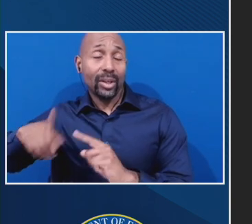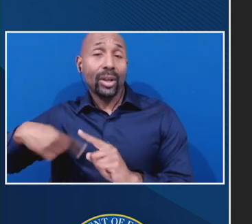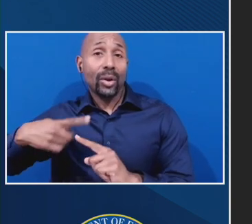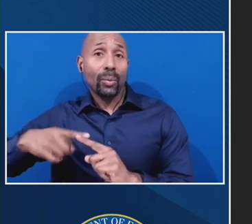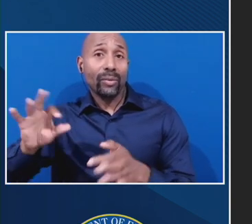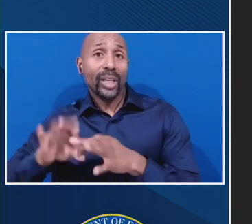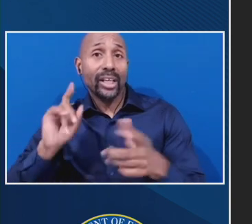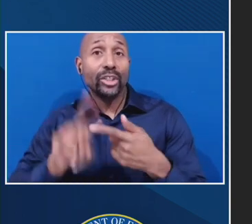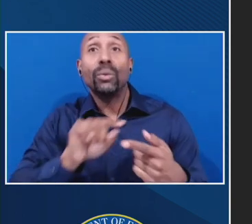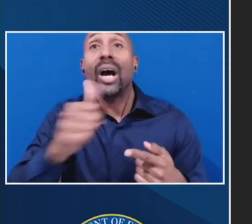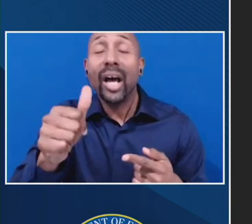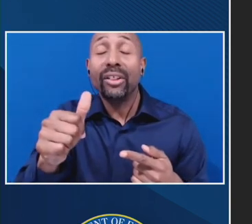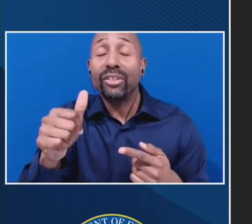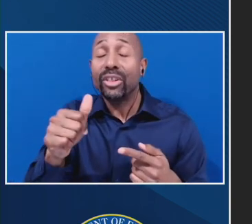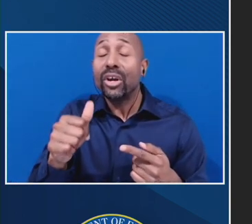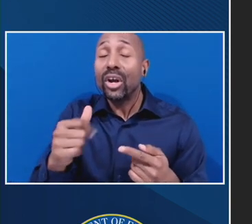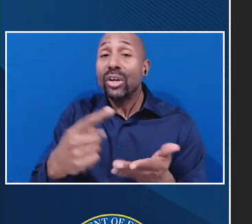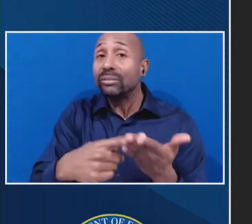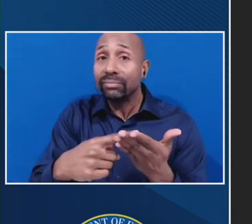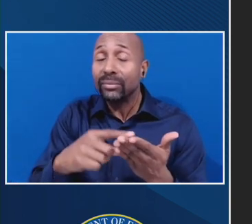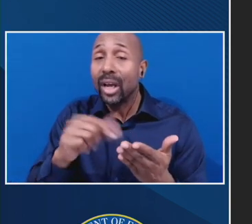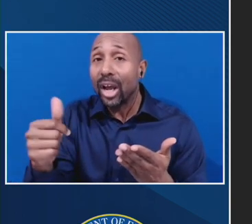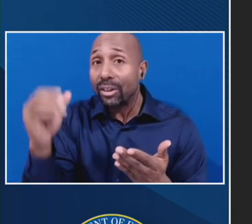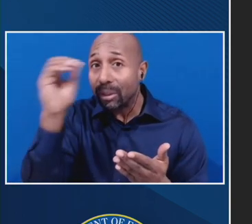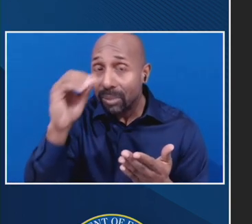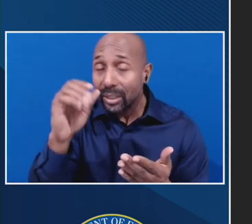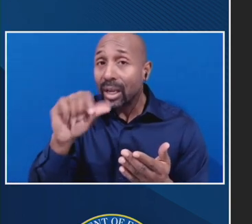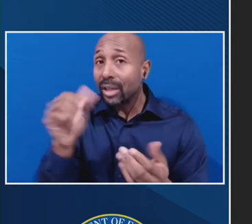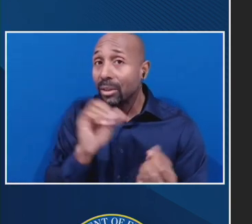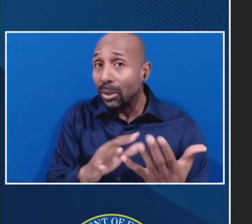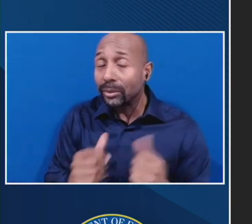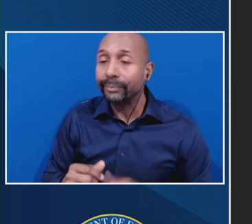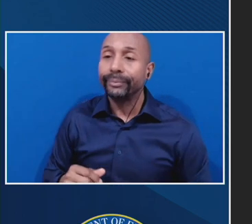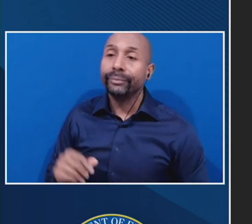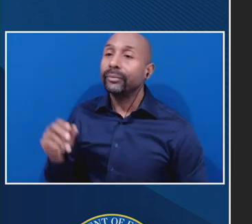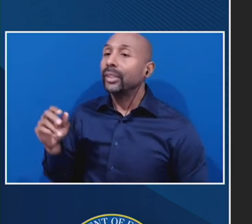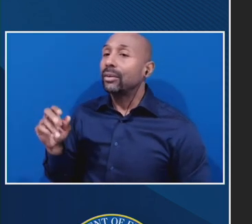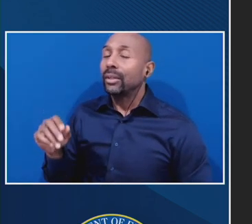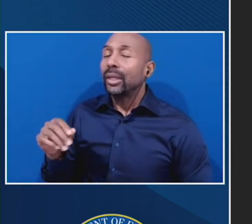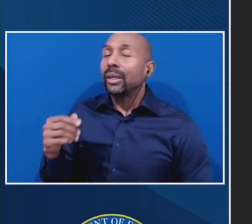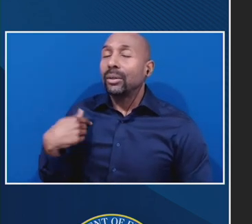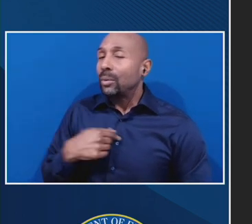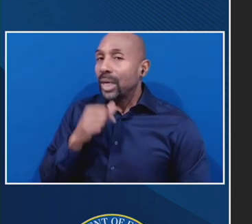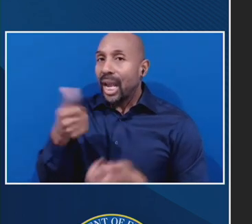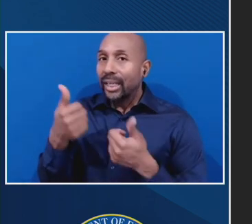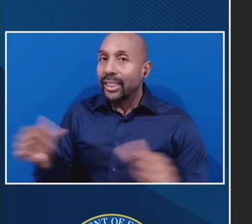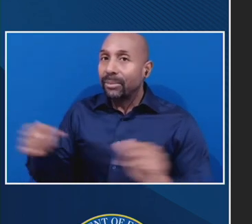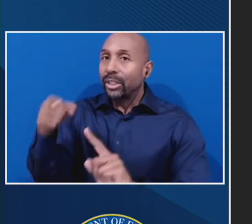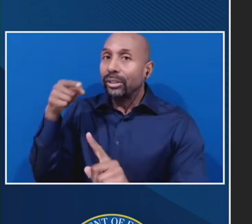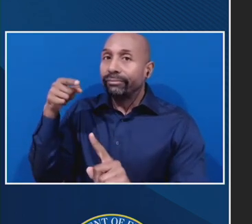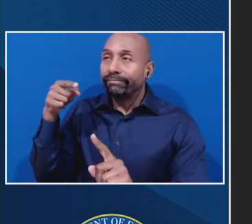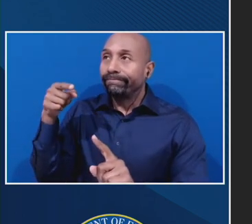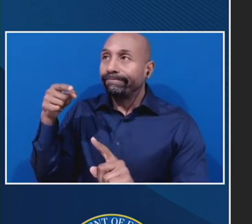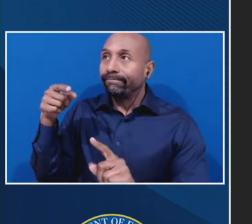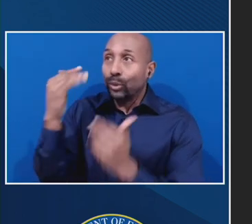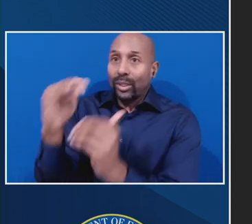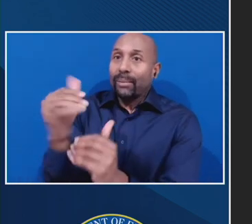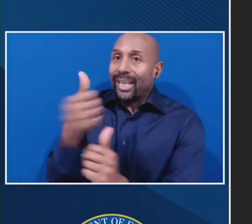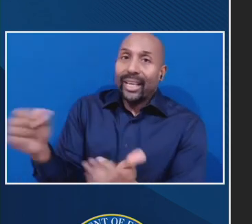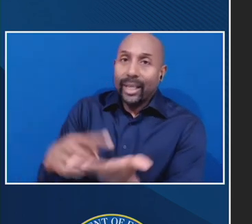Um, no, it is not an attempt to stifle, uh, anyone's conversation. In fact, we encourage the conversation.